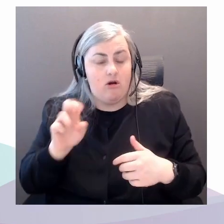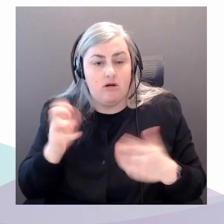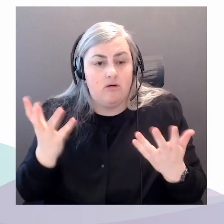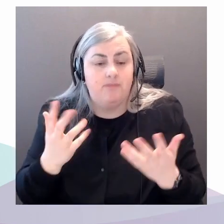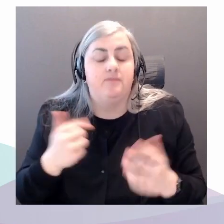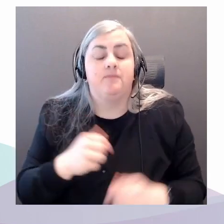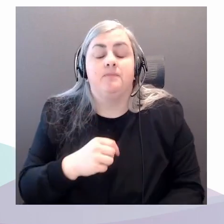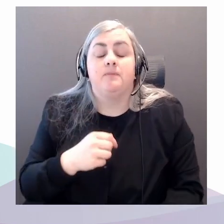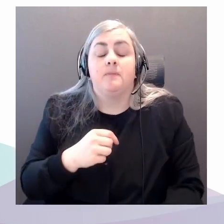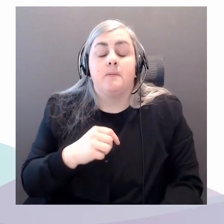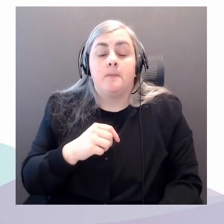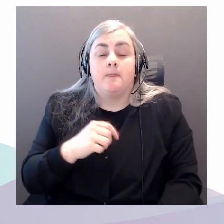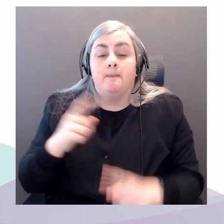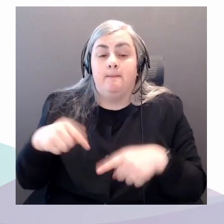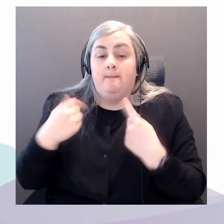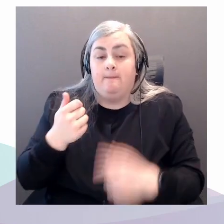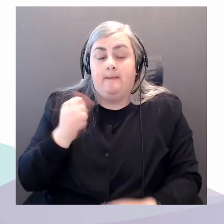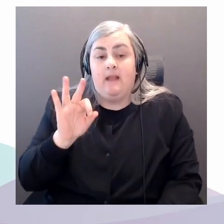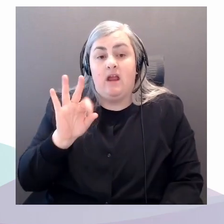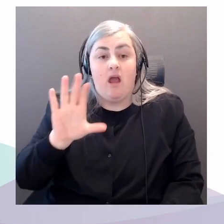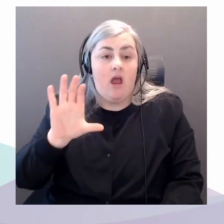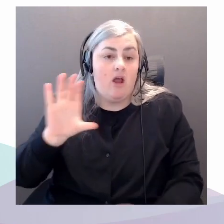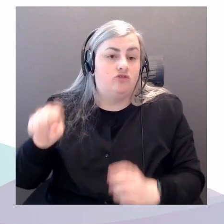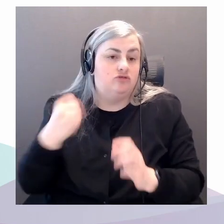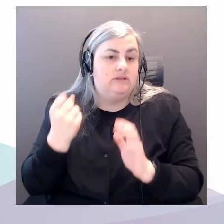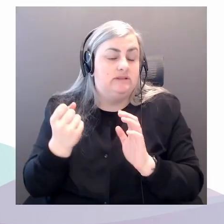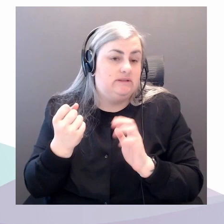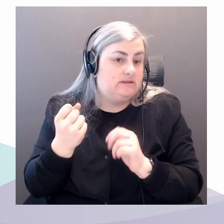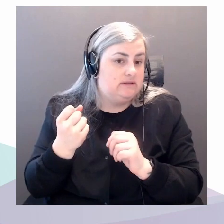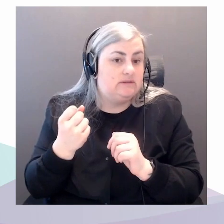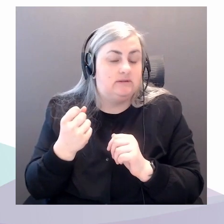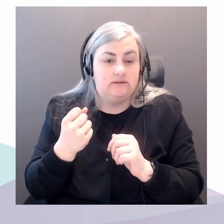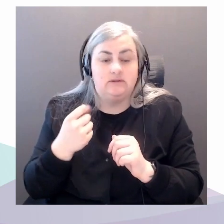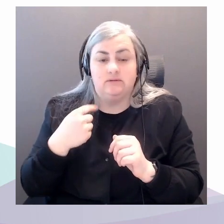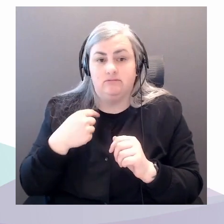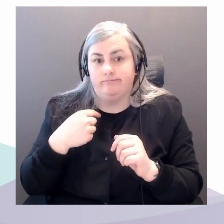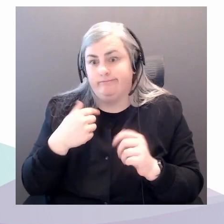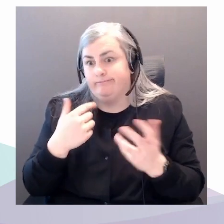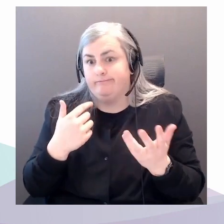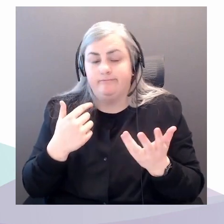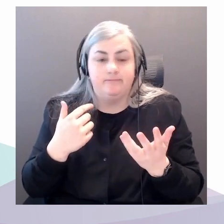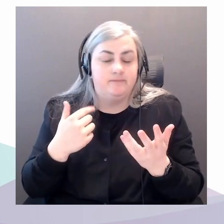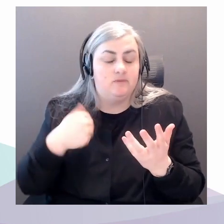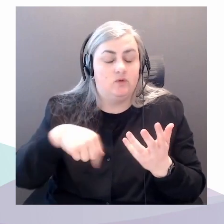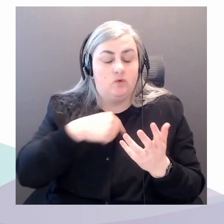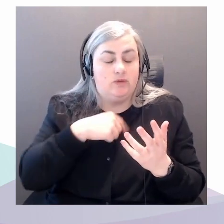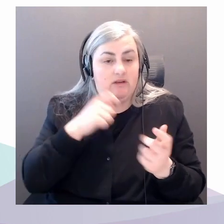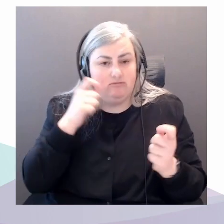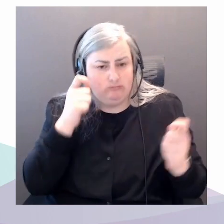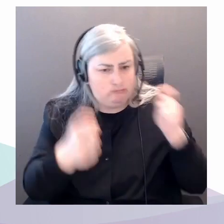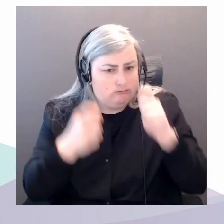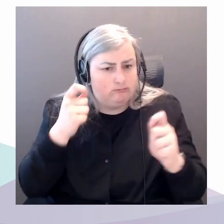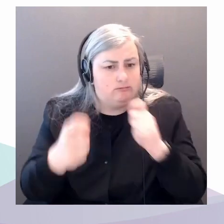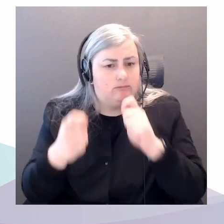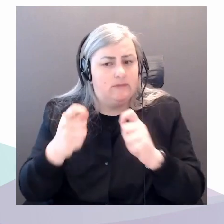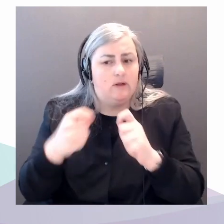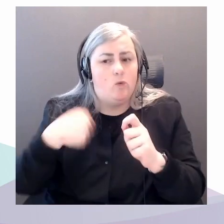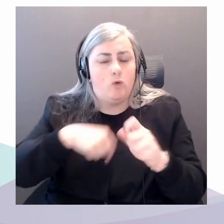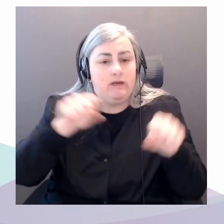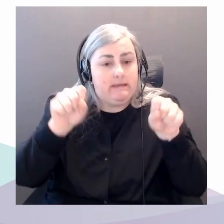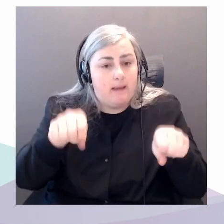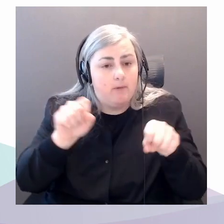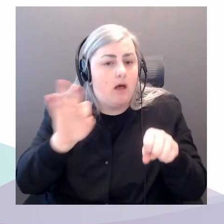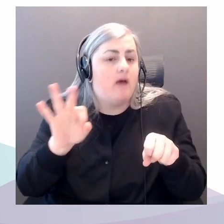forms of energy that we've used have altered what we're capable of, how we imagine ourselves and the spaces we inhabit.